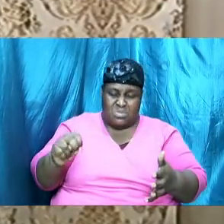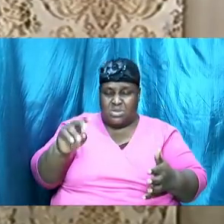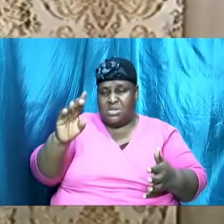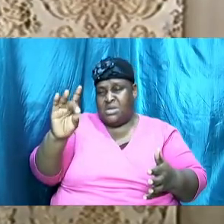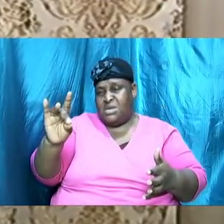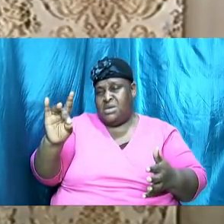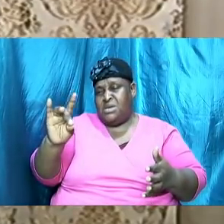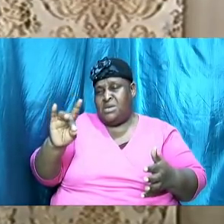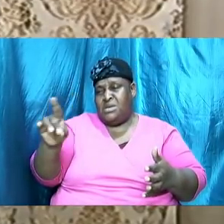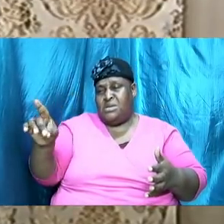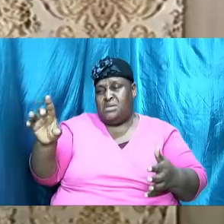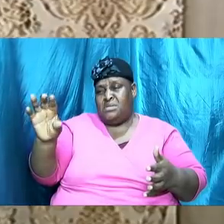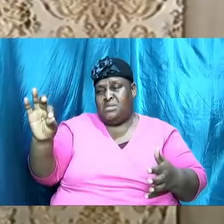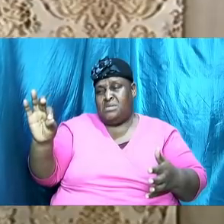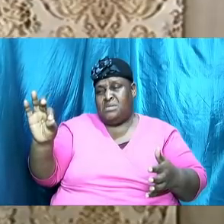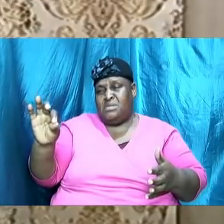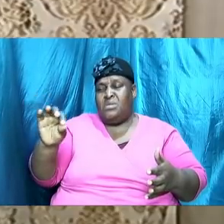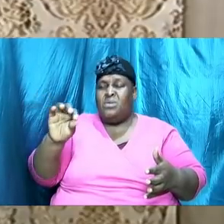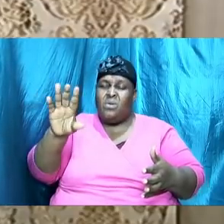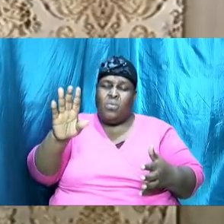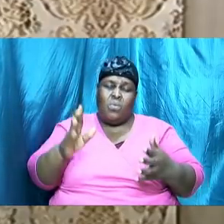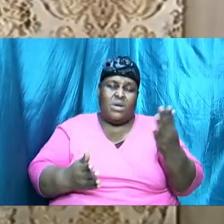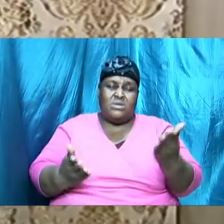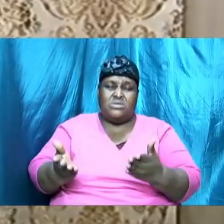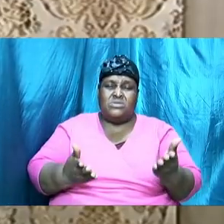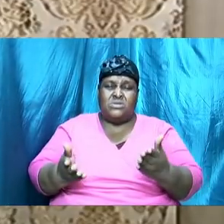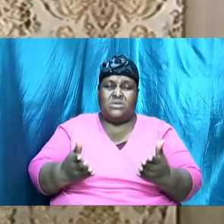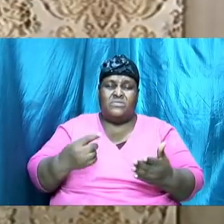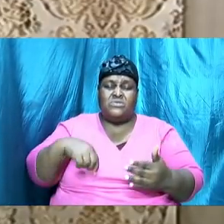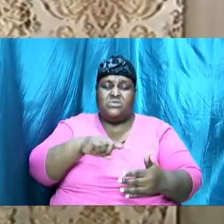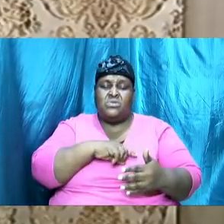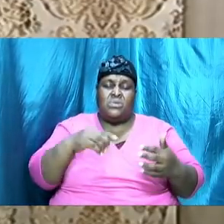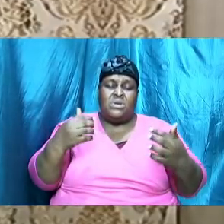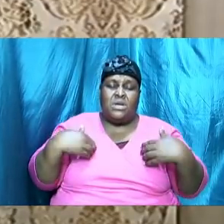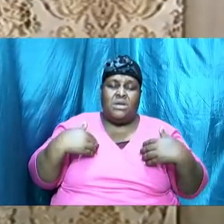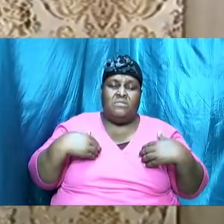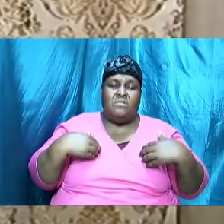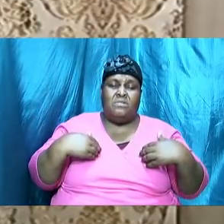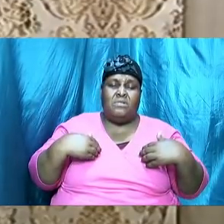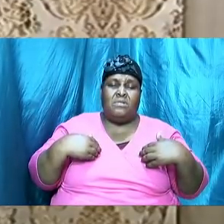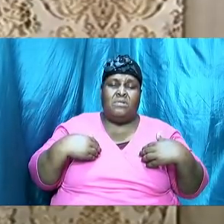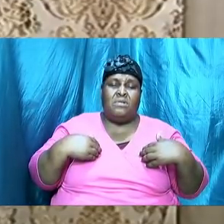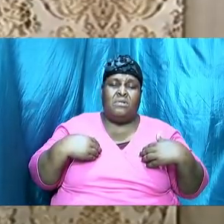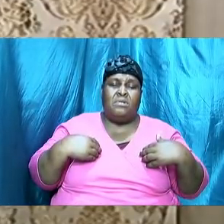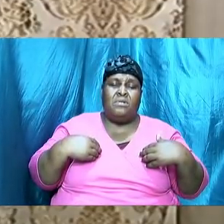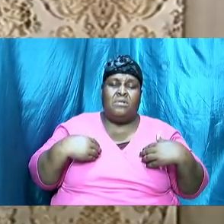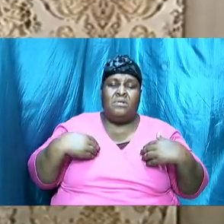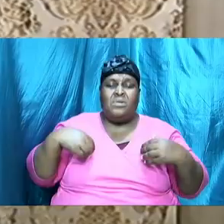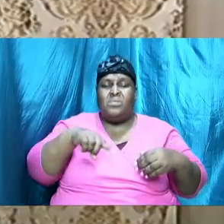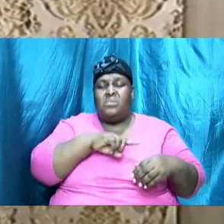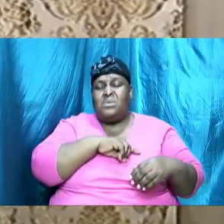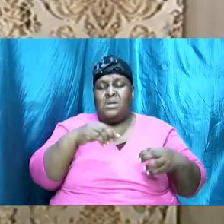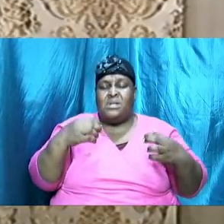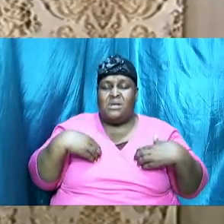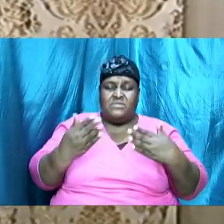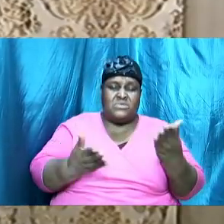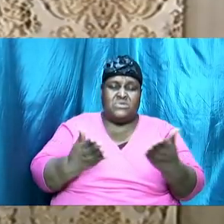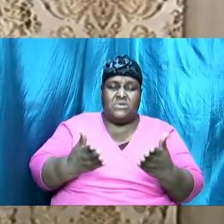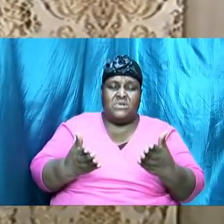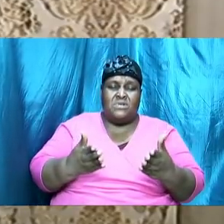as is, and then the one service that we will have, we will have it at 9 a.m.